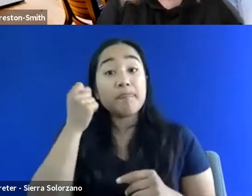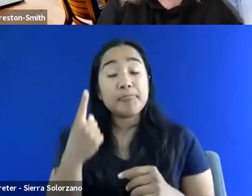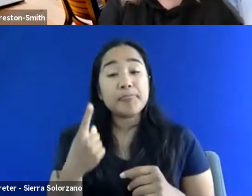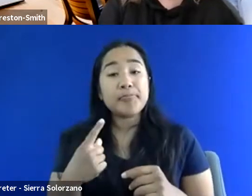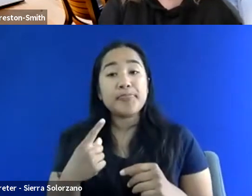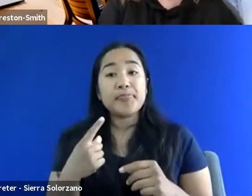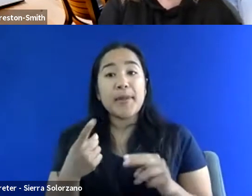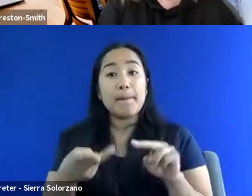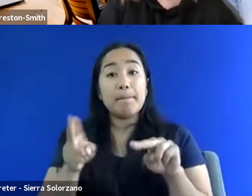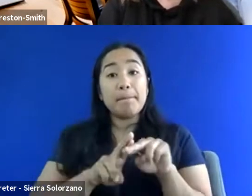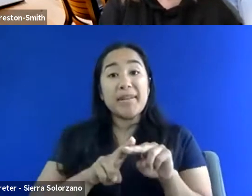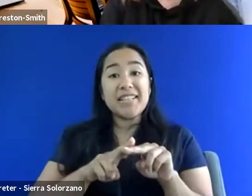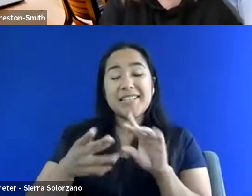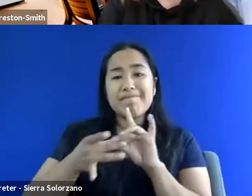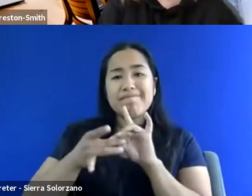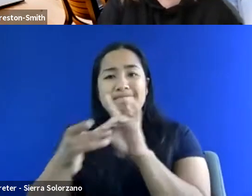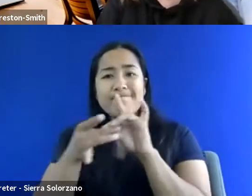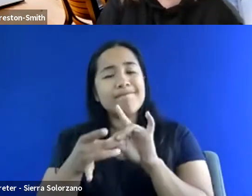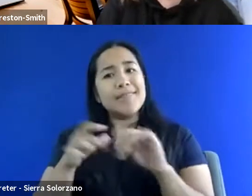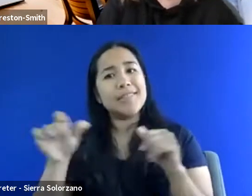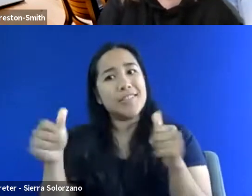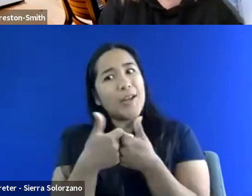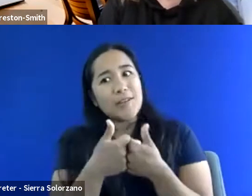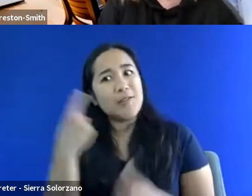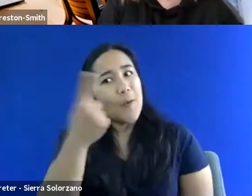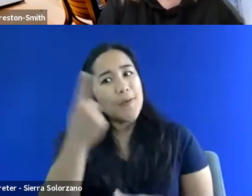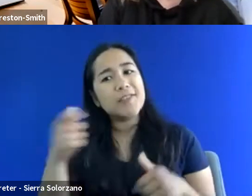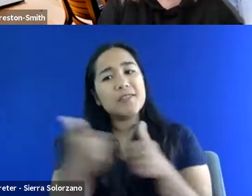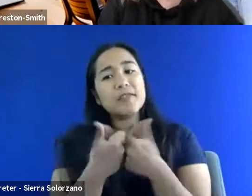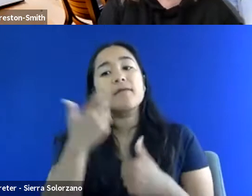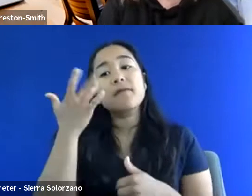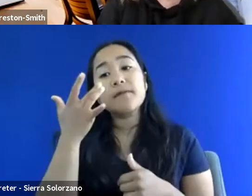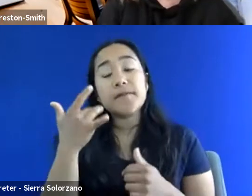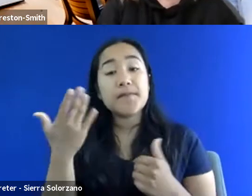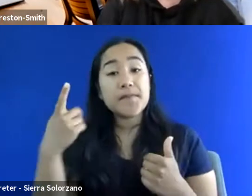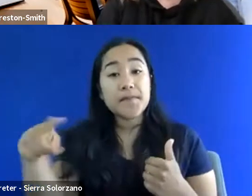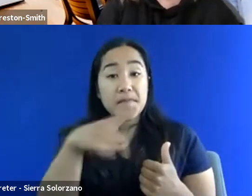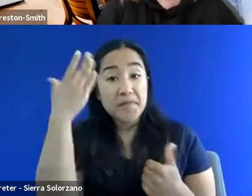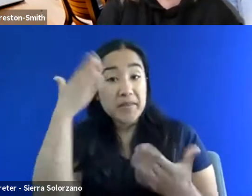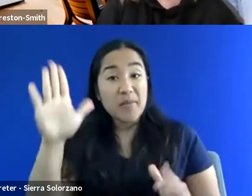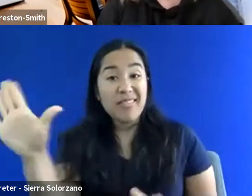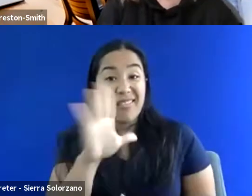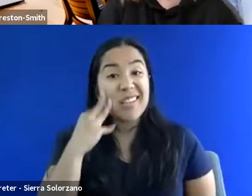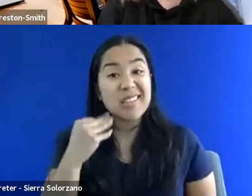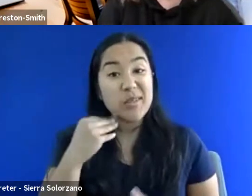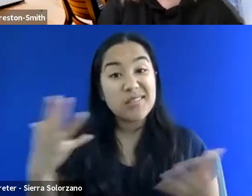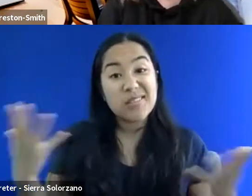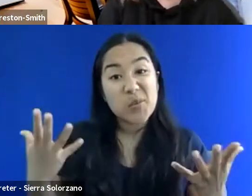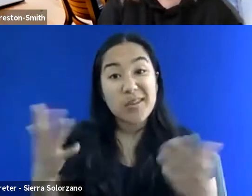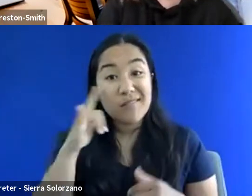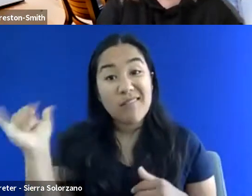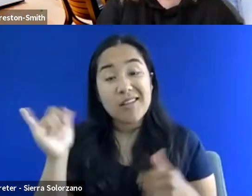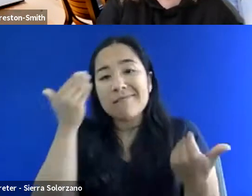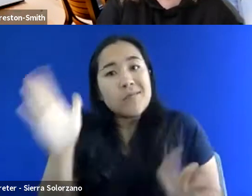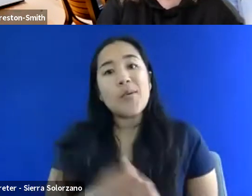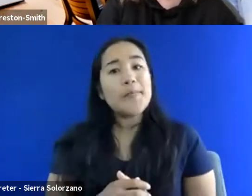is always challenging, especially because again, um, you don't know what their experiences have been. so a lot of times, um,